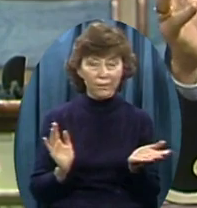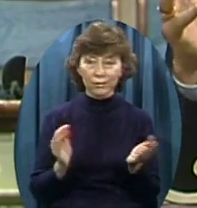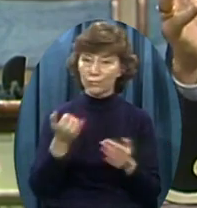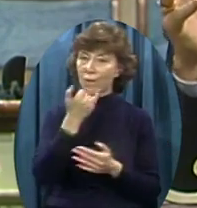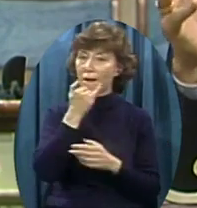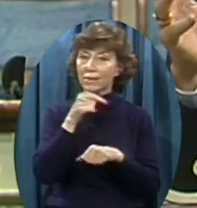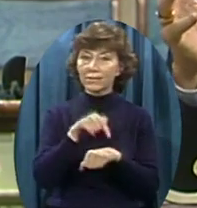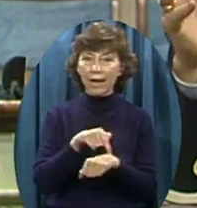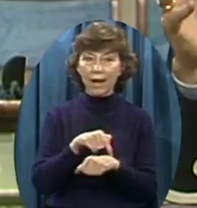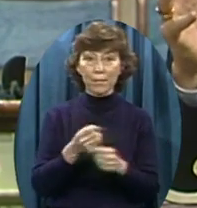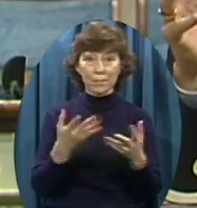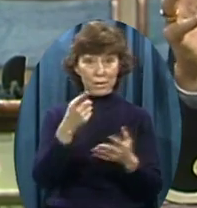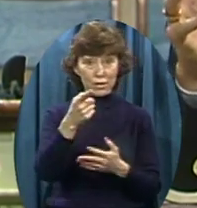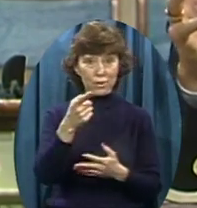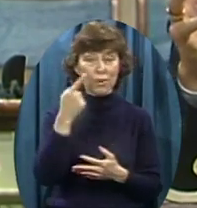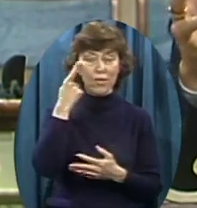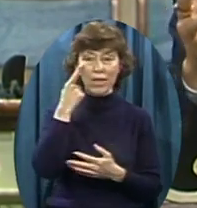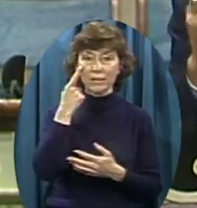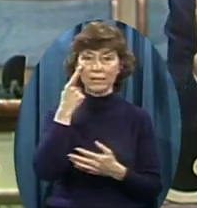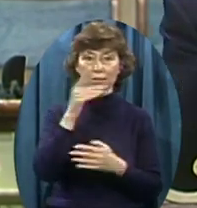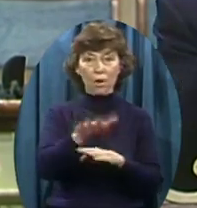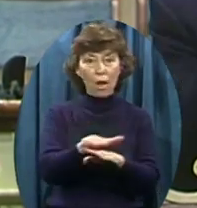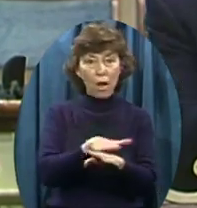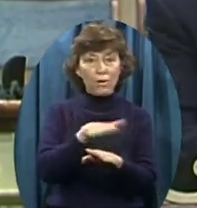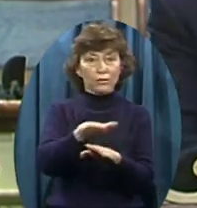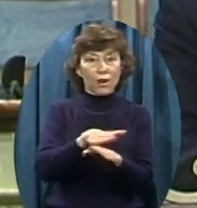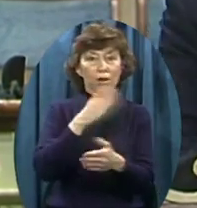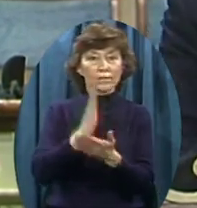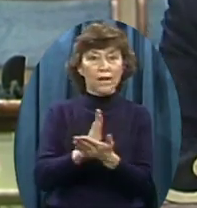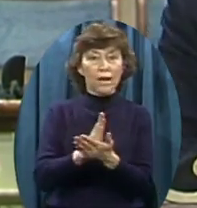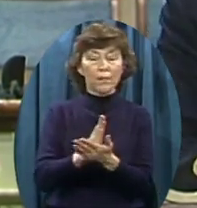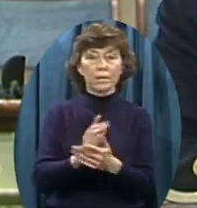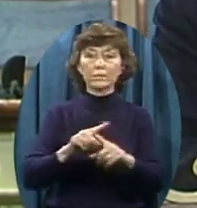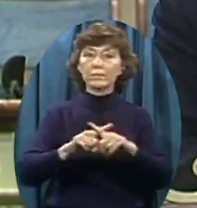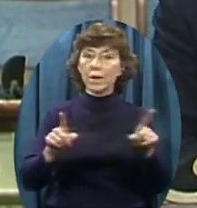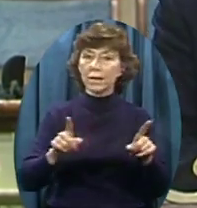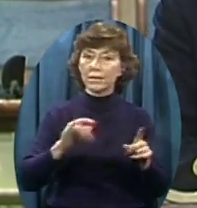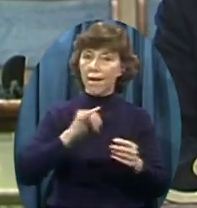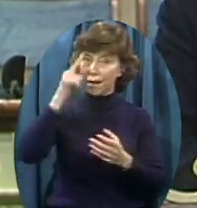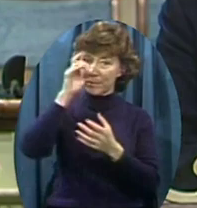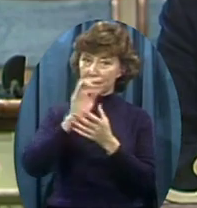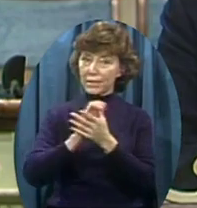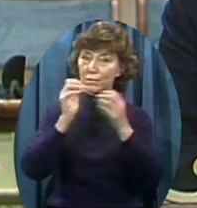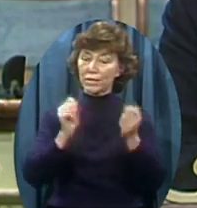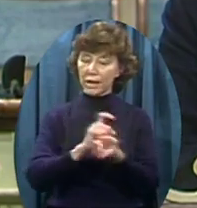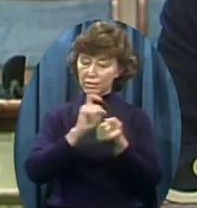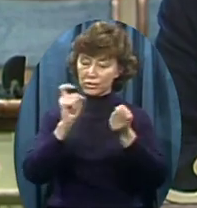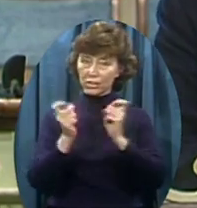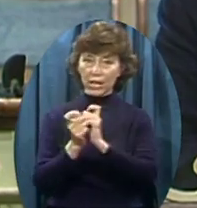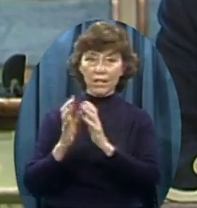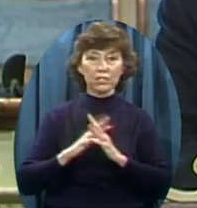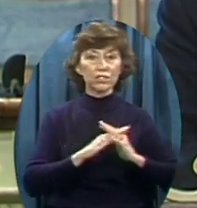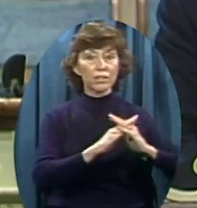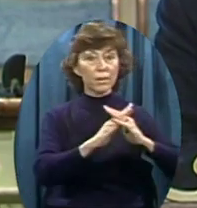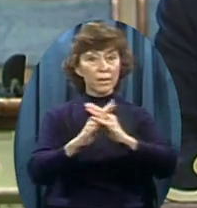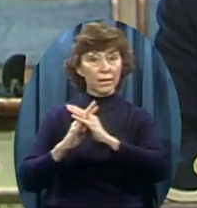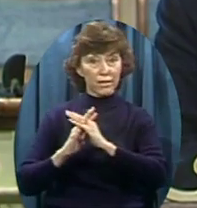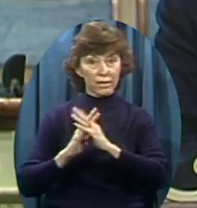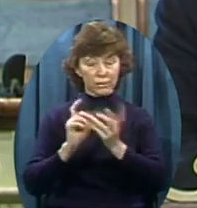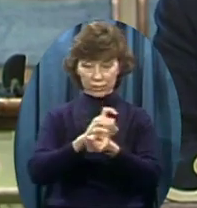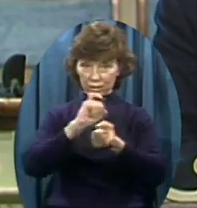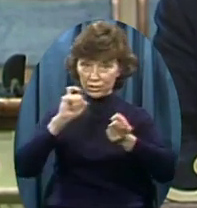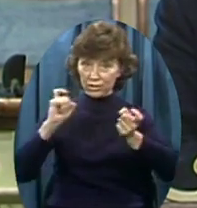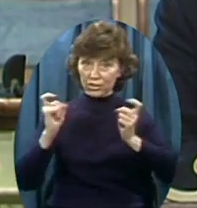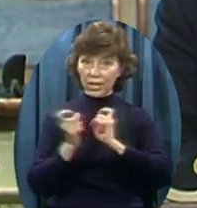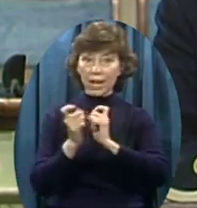that Many of you are thinking Hey, slow down, stop I believe we can change America I believe we can turn this nation around If we mean business